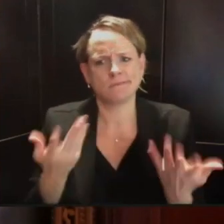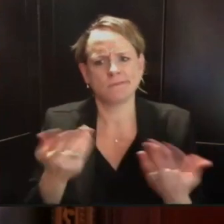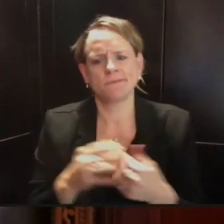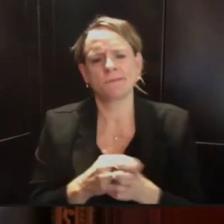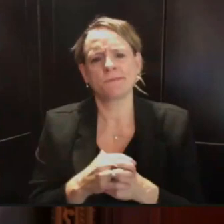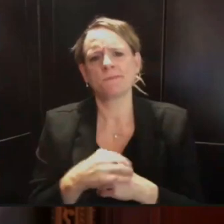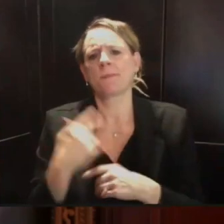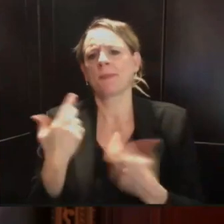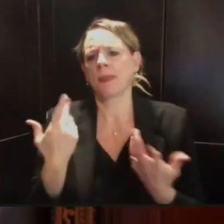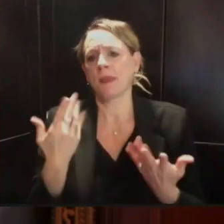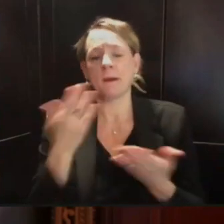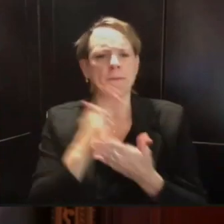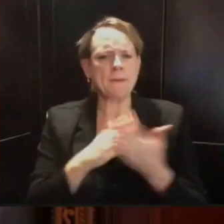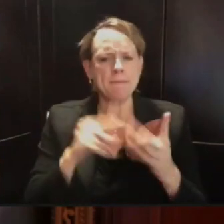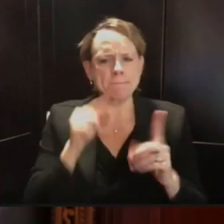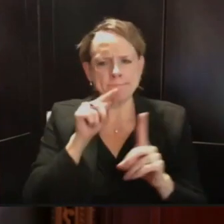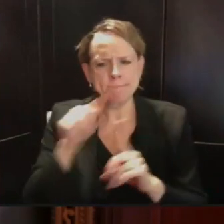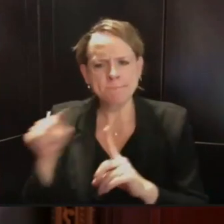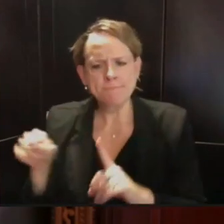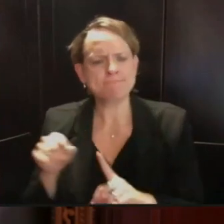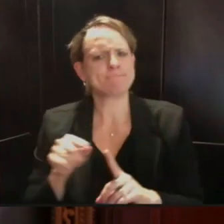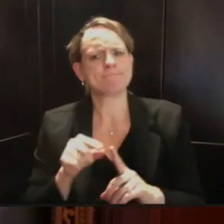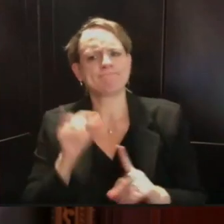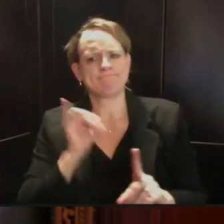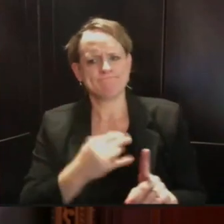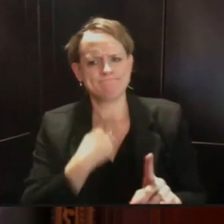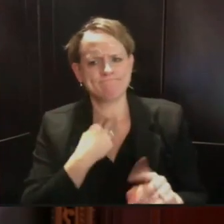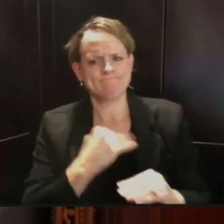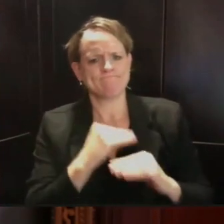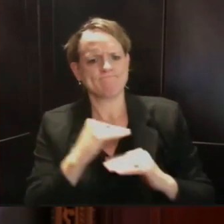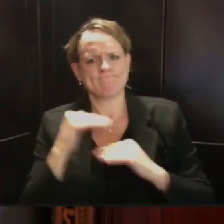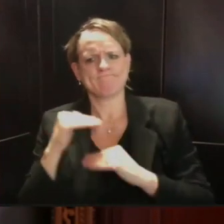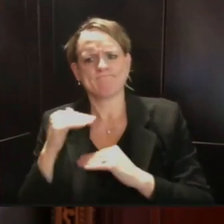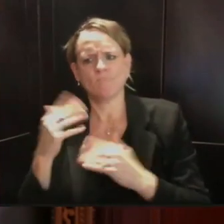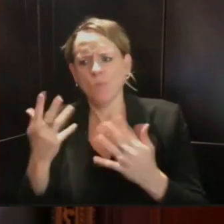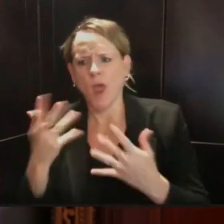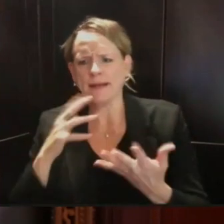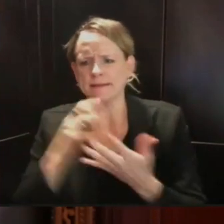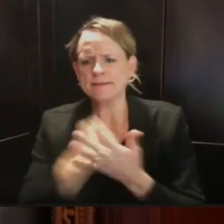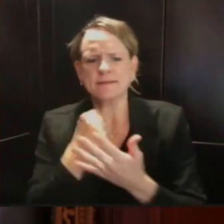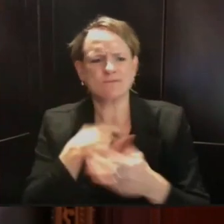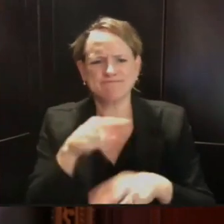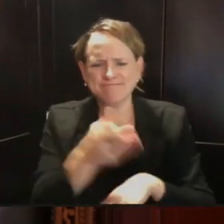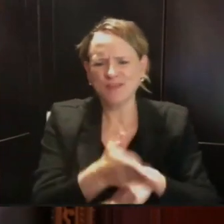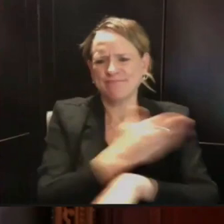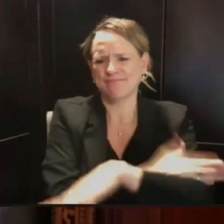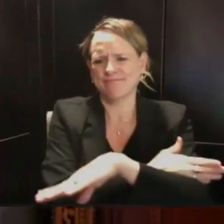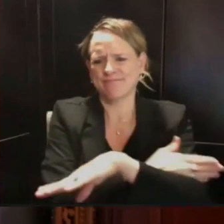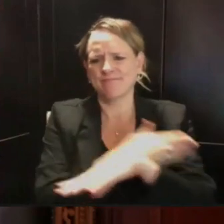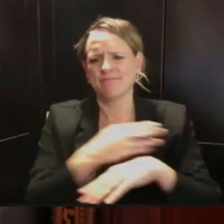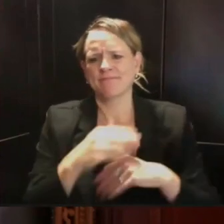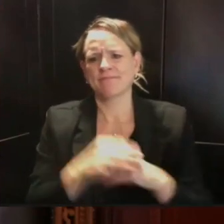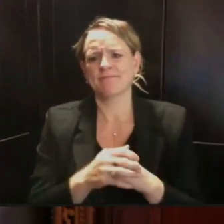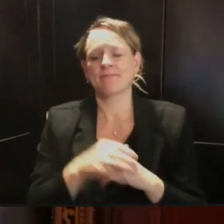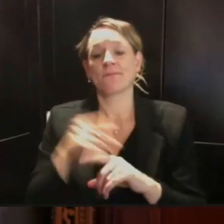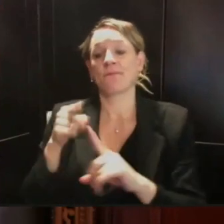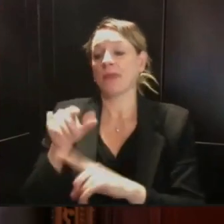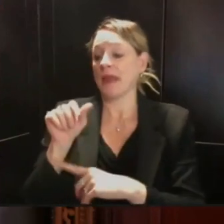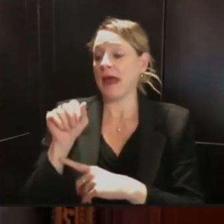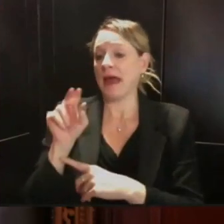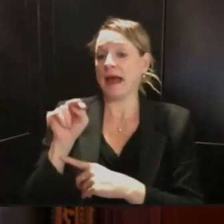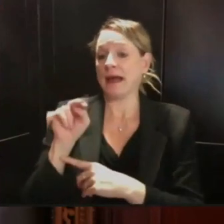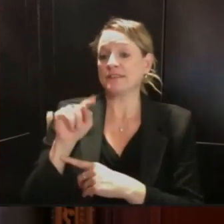and the best use. Because the advantages of antigen tests is they can provide a result relatively quickly. The disadvantages is they're not as accurate.